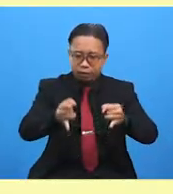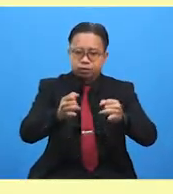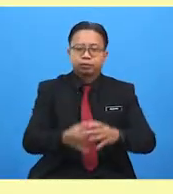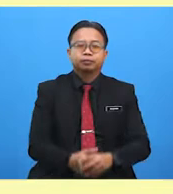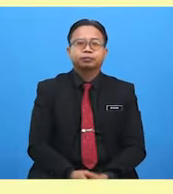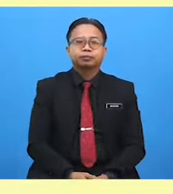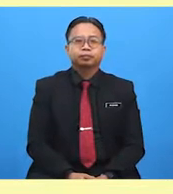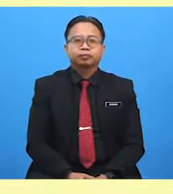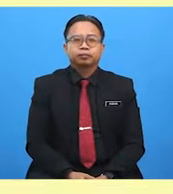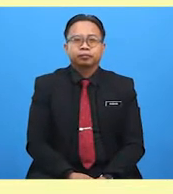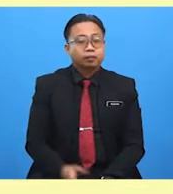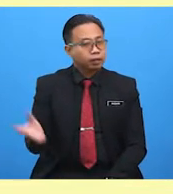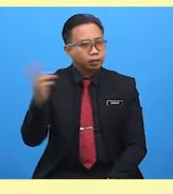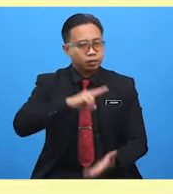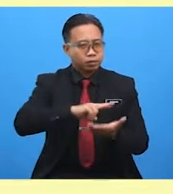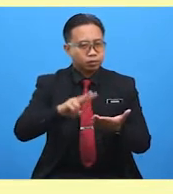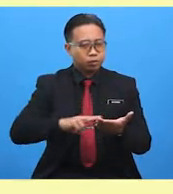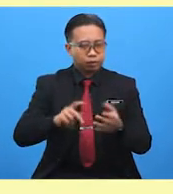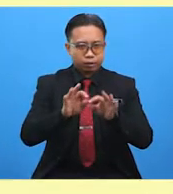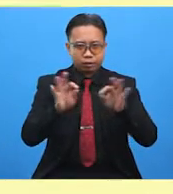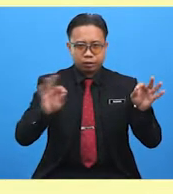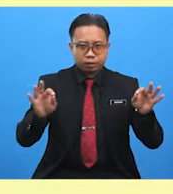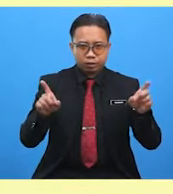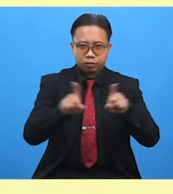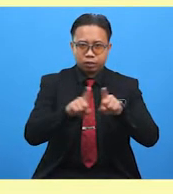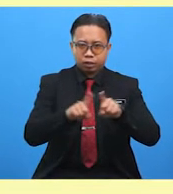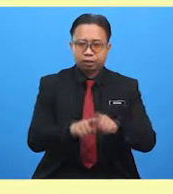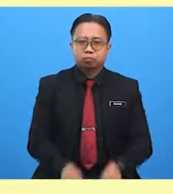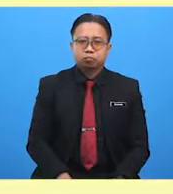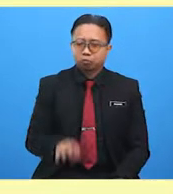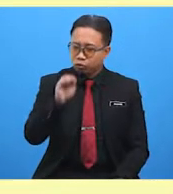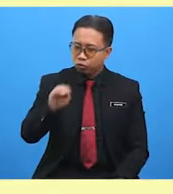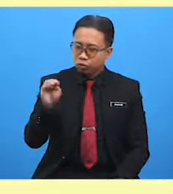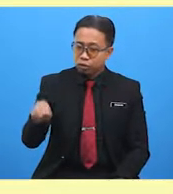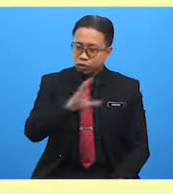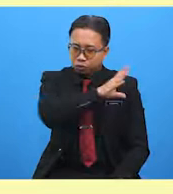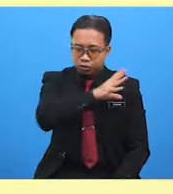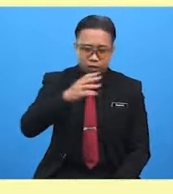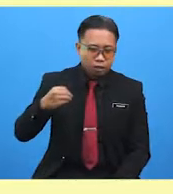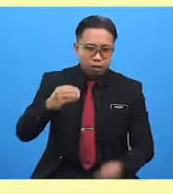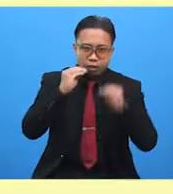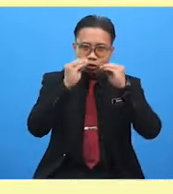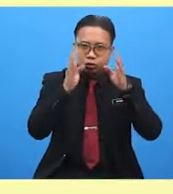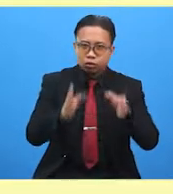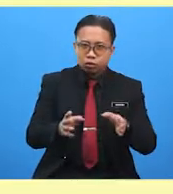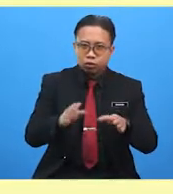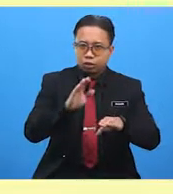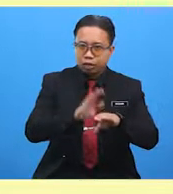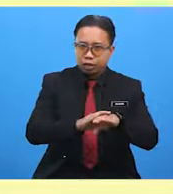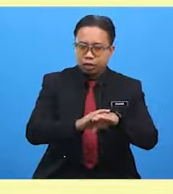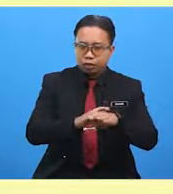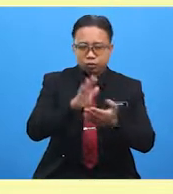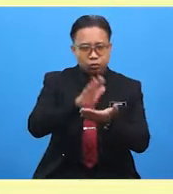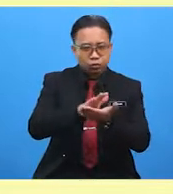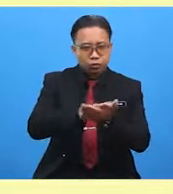Let's read the first text together. Students and teachers at Grange Secondary School in the